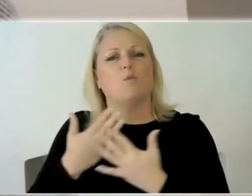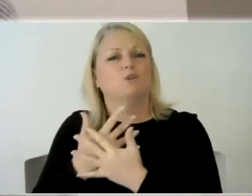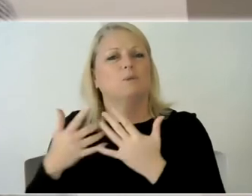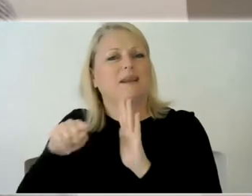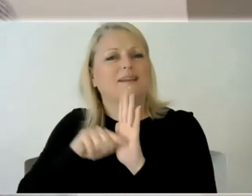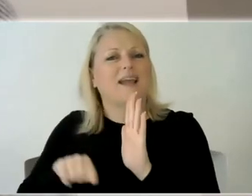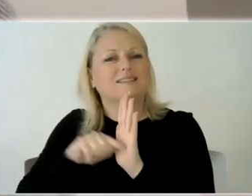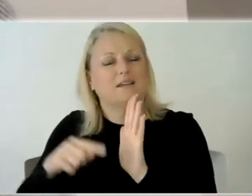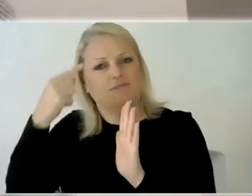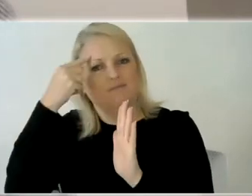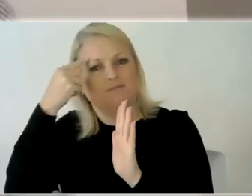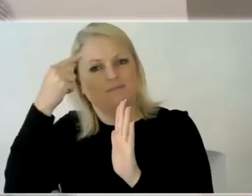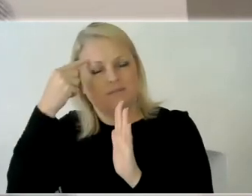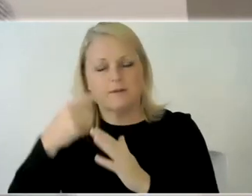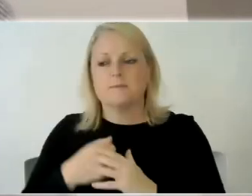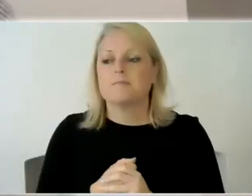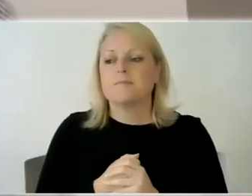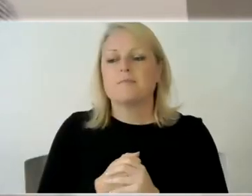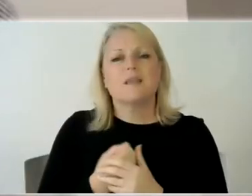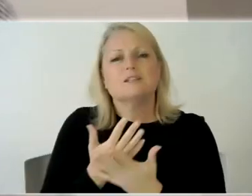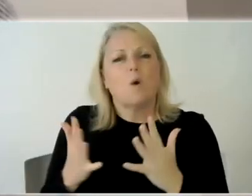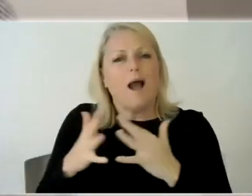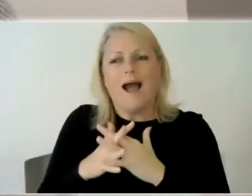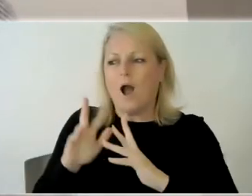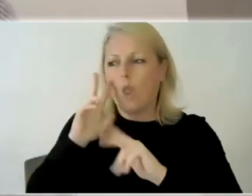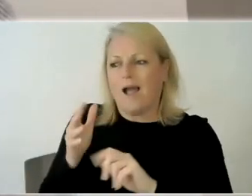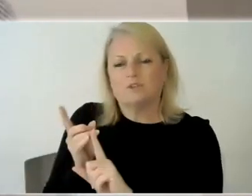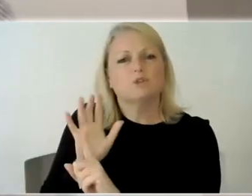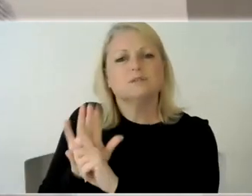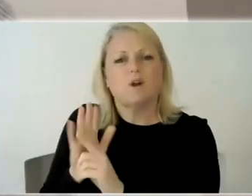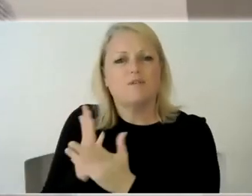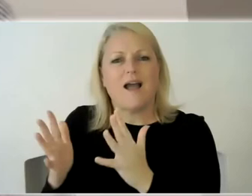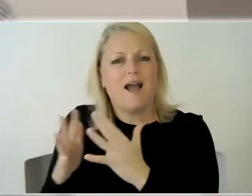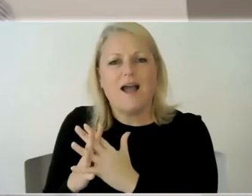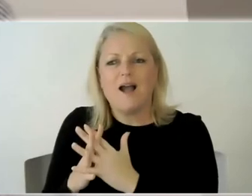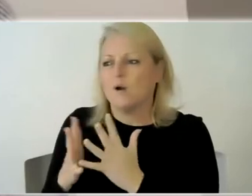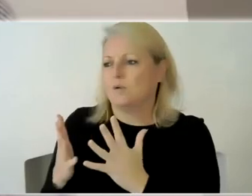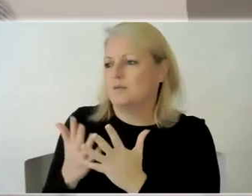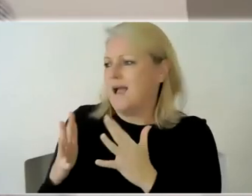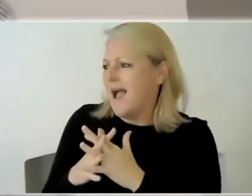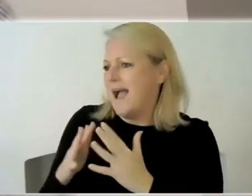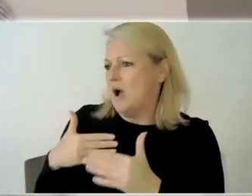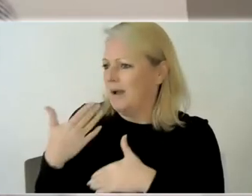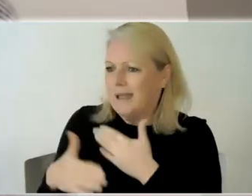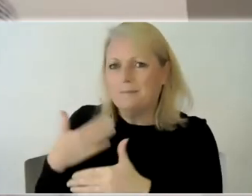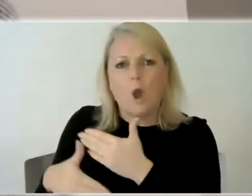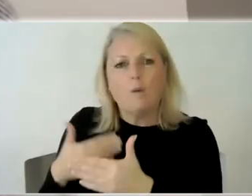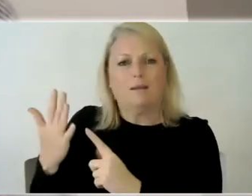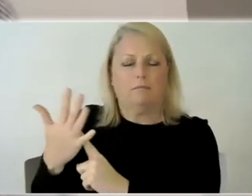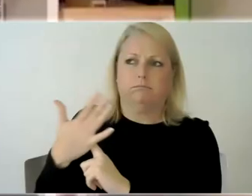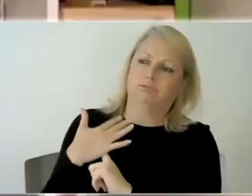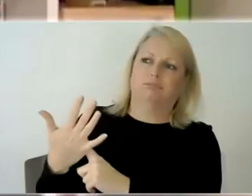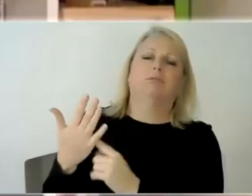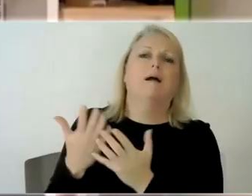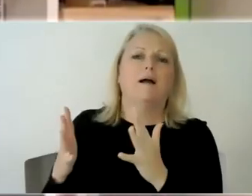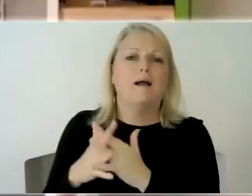what works for you how do you look after yourself to to keep going and keep energized and keep being resilient yeah